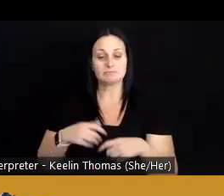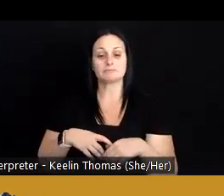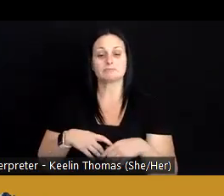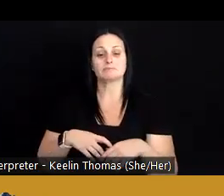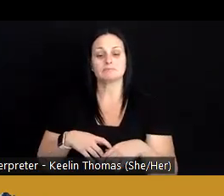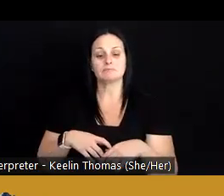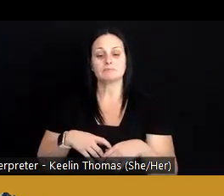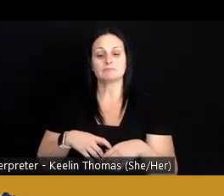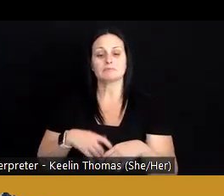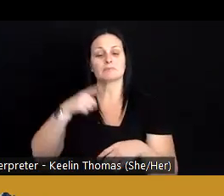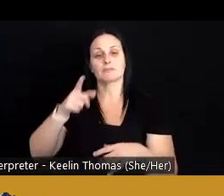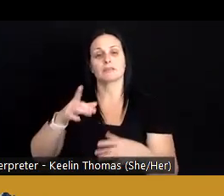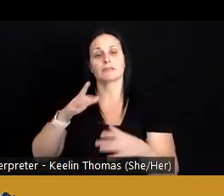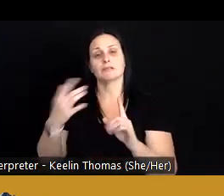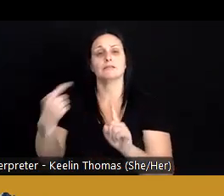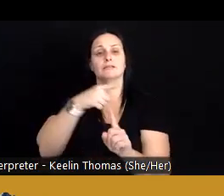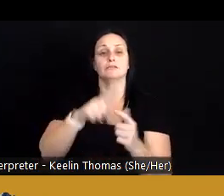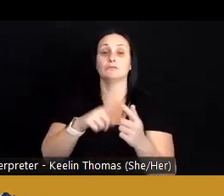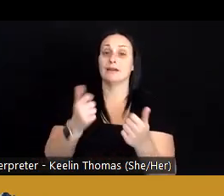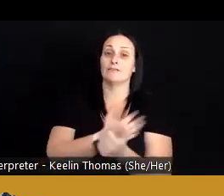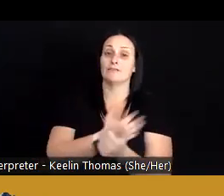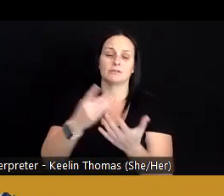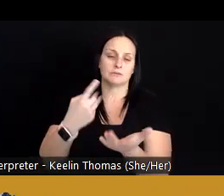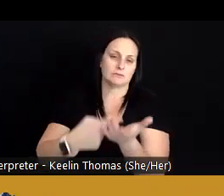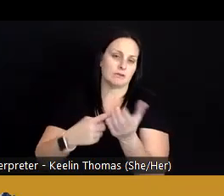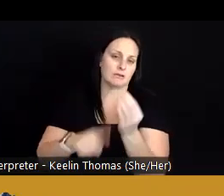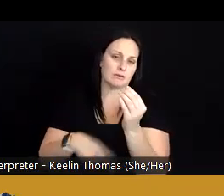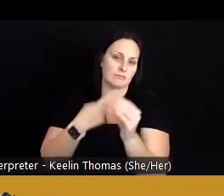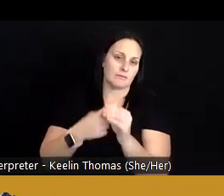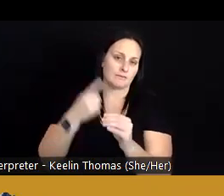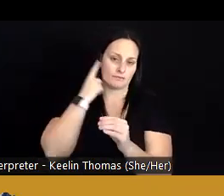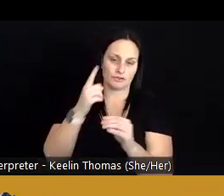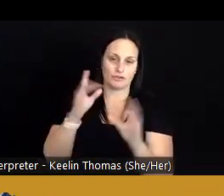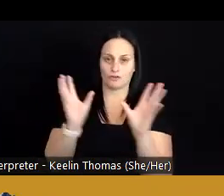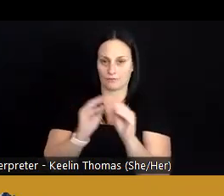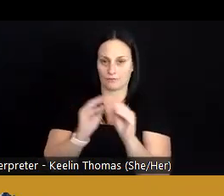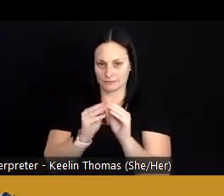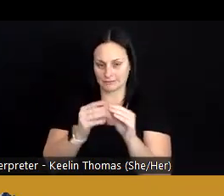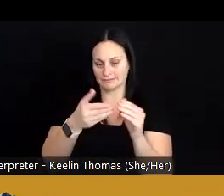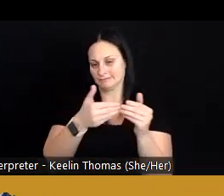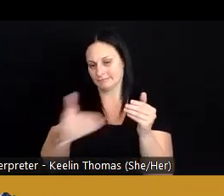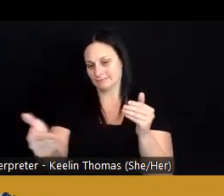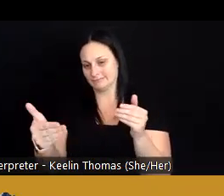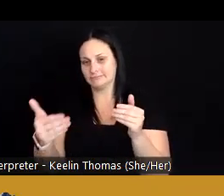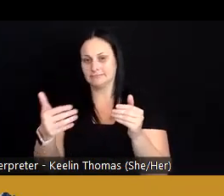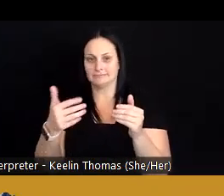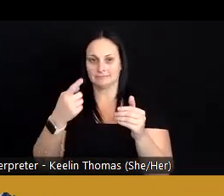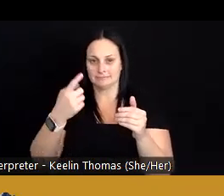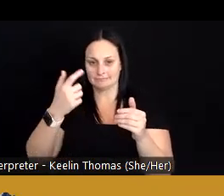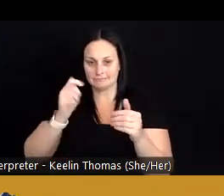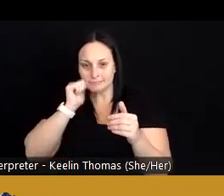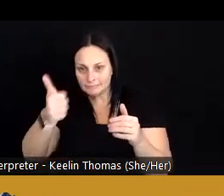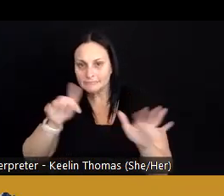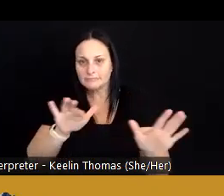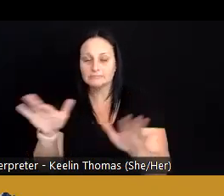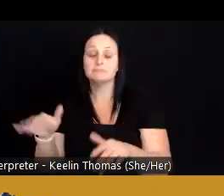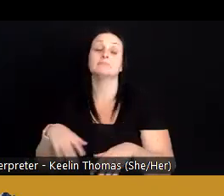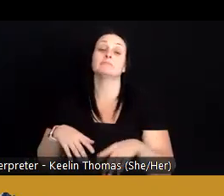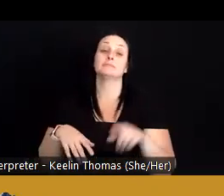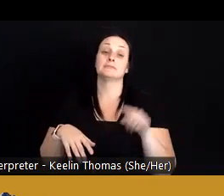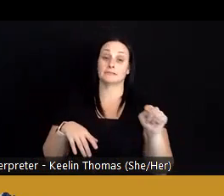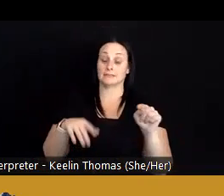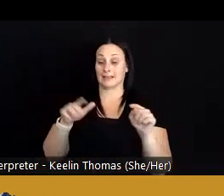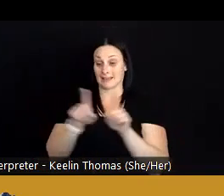connected back to everything that you're going to talk about in the conference over the next few days. Because here, as